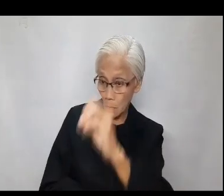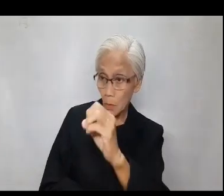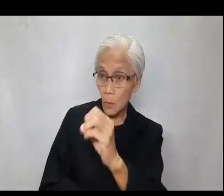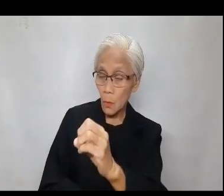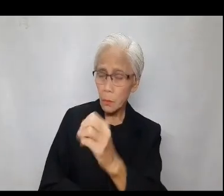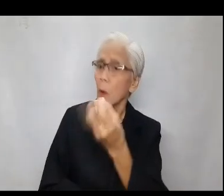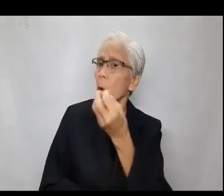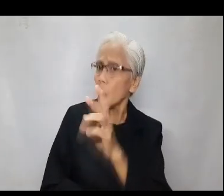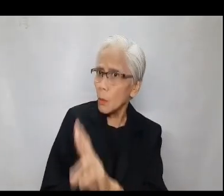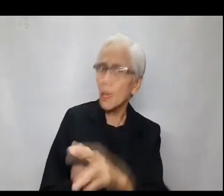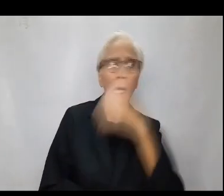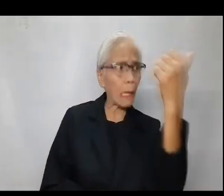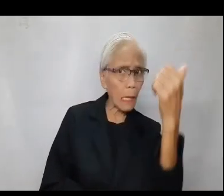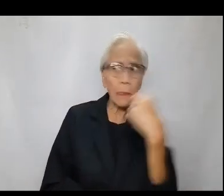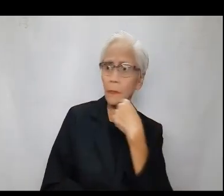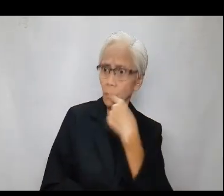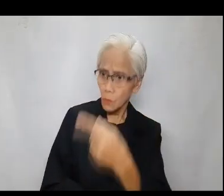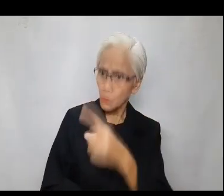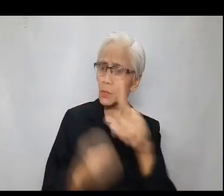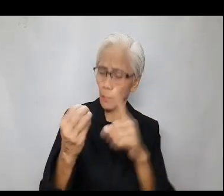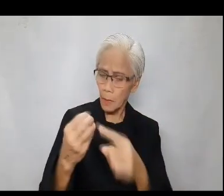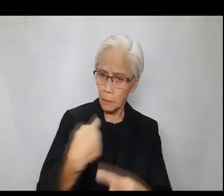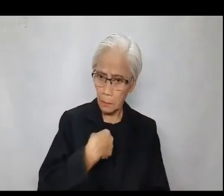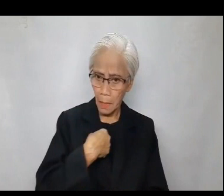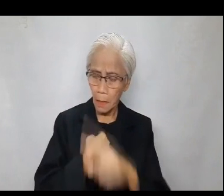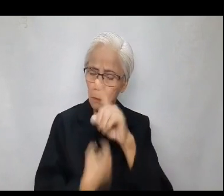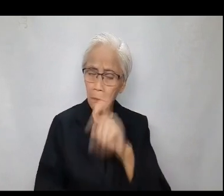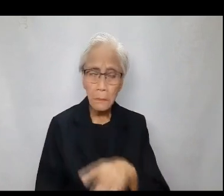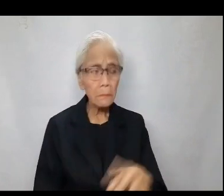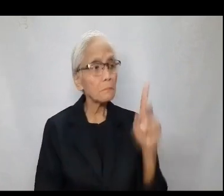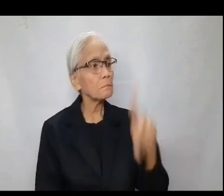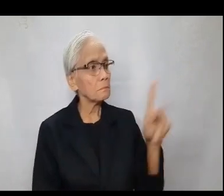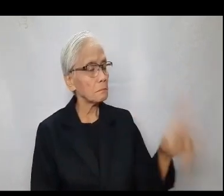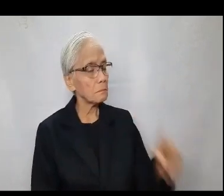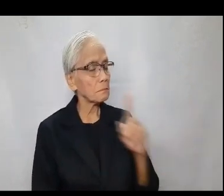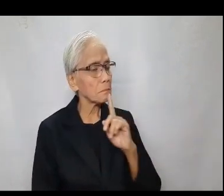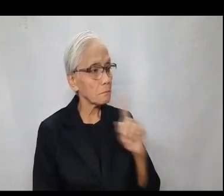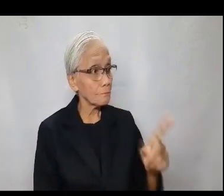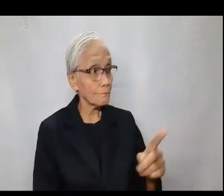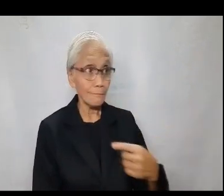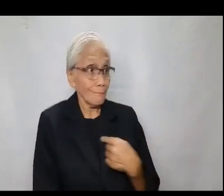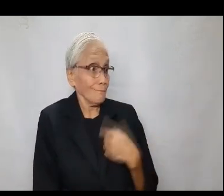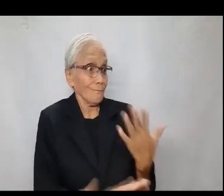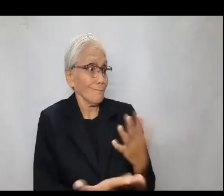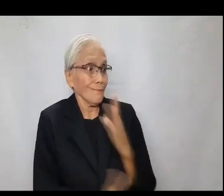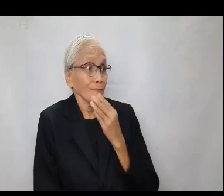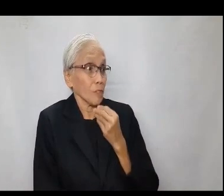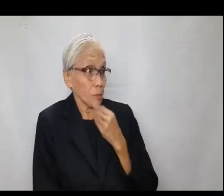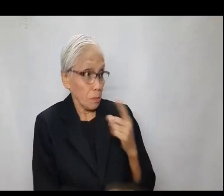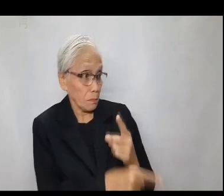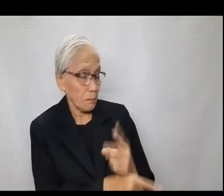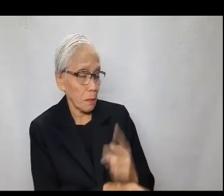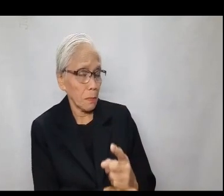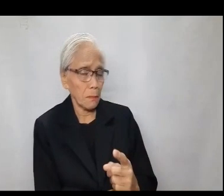this on your own, or have others told you about me? Pilate answered, I am not